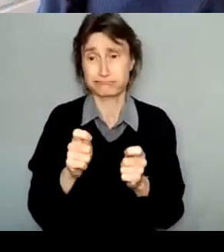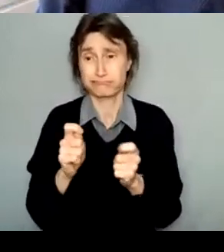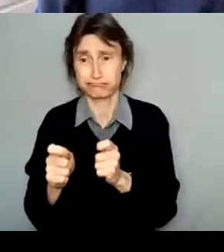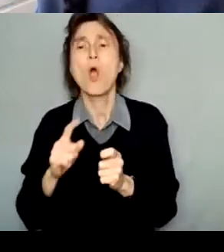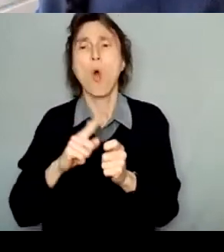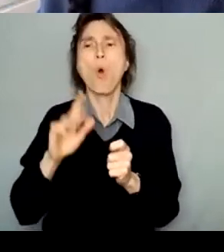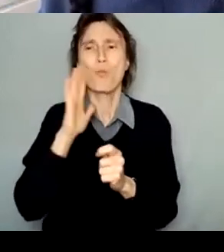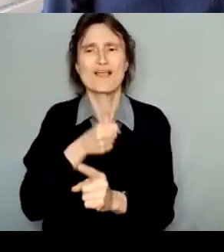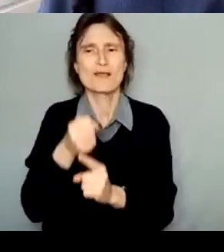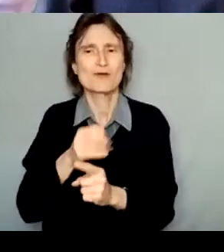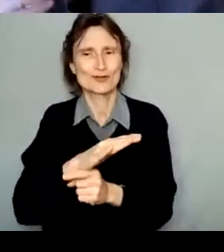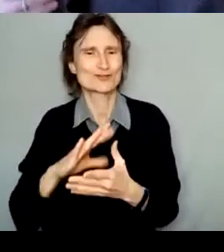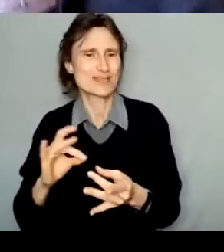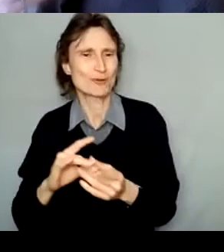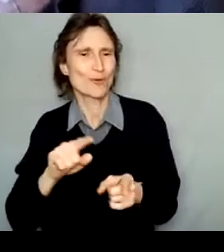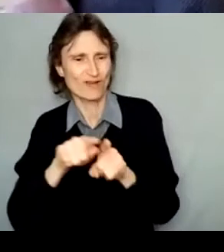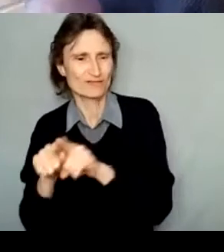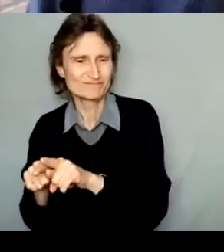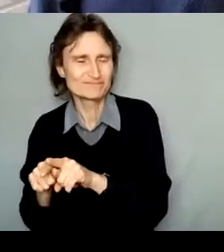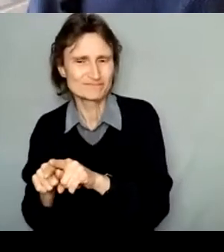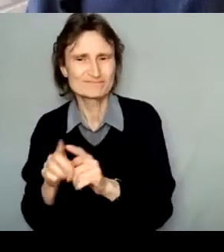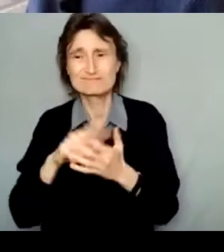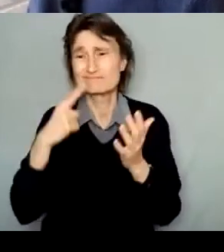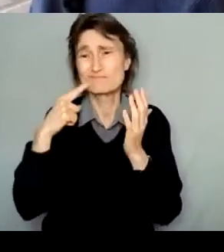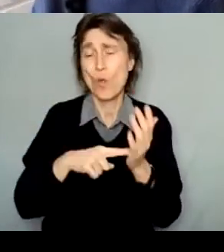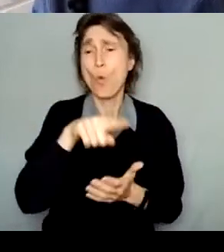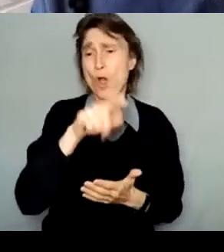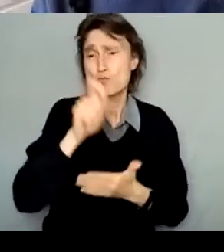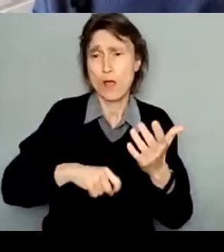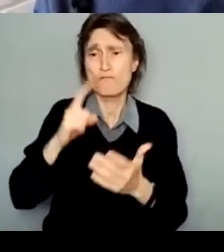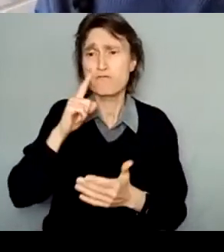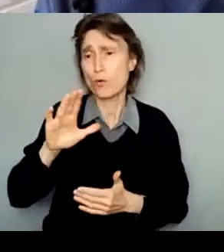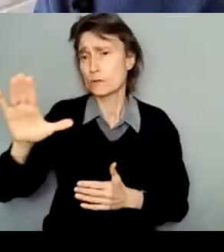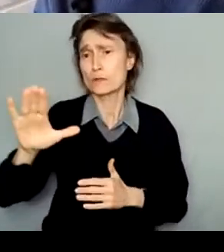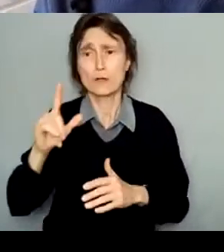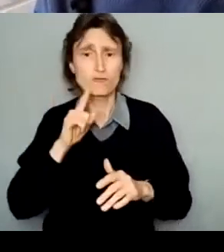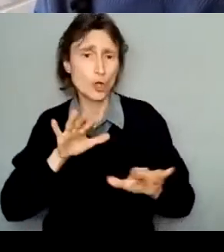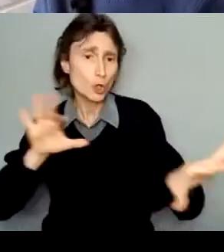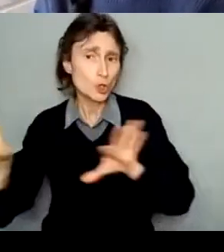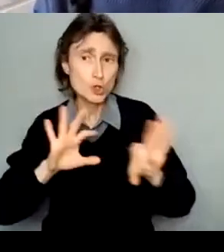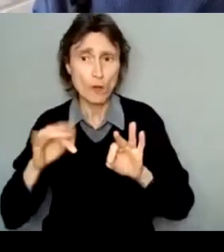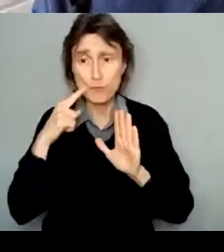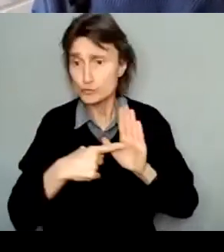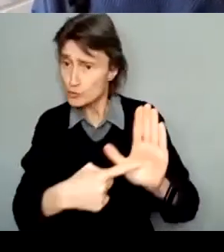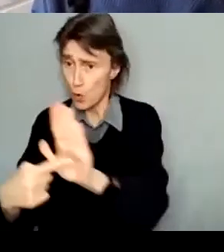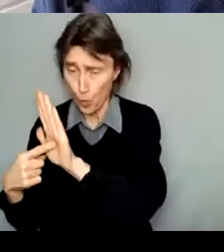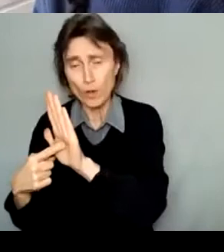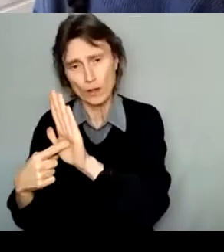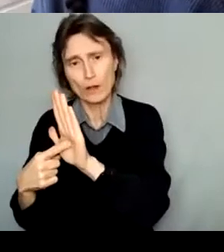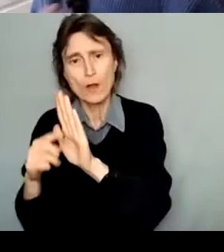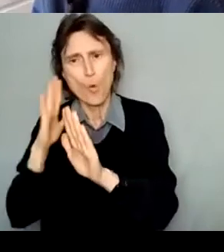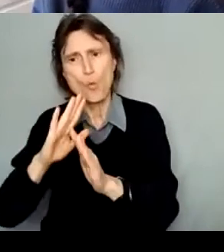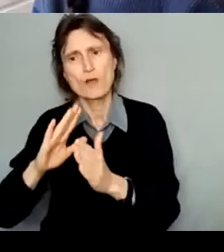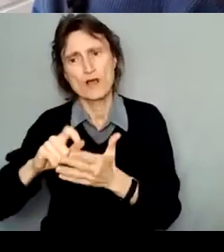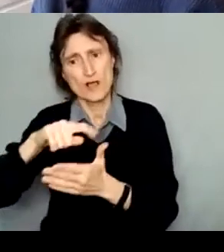of artist statement that you would submit to a company, a gallery show, or as program notes, is going to look different than the type of artist statement you would